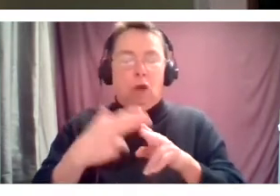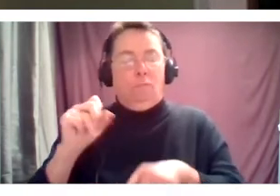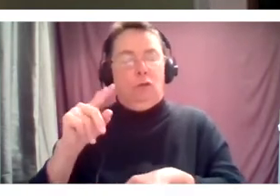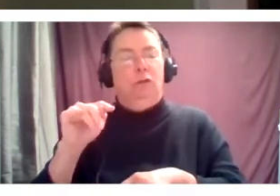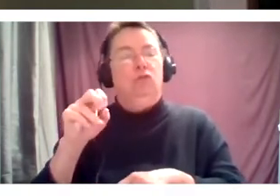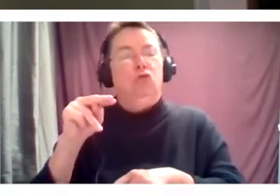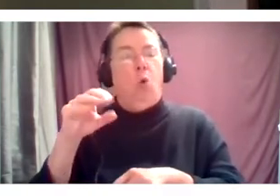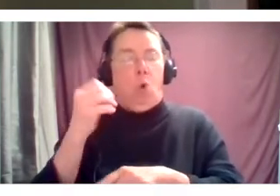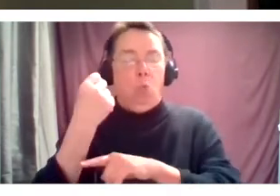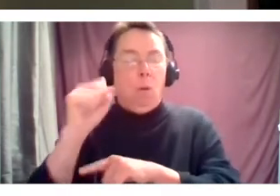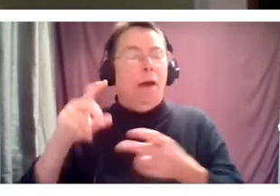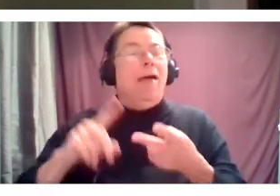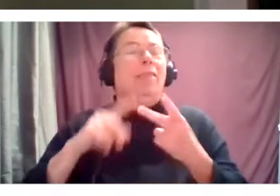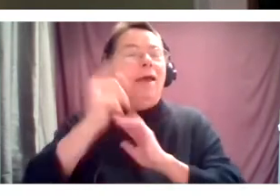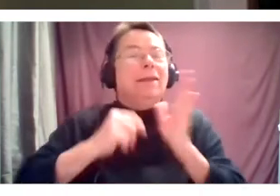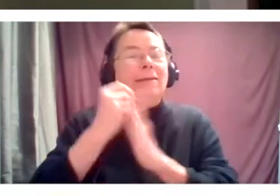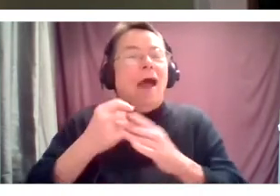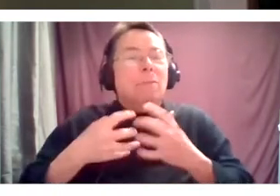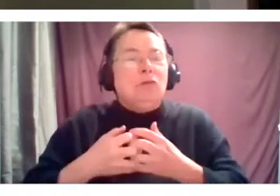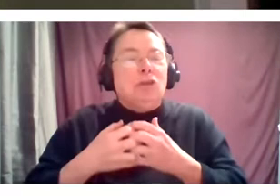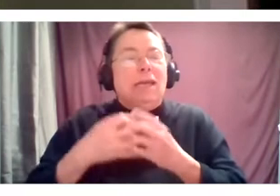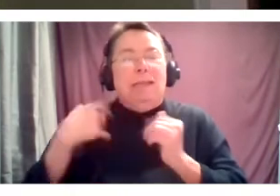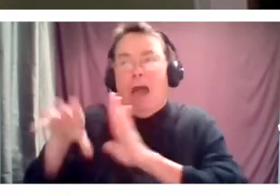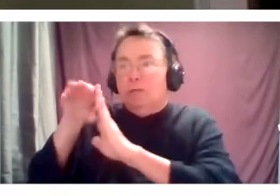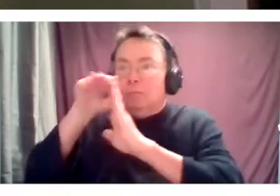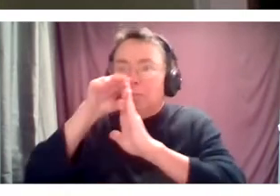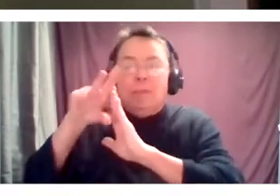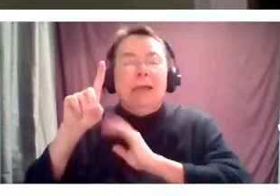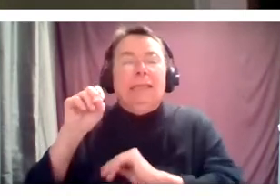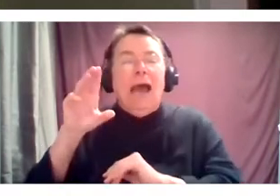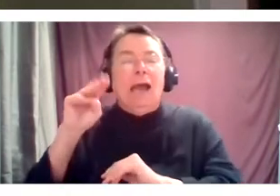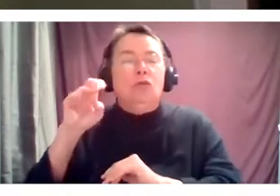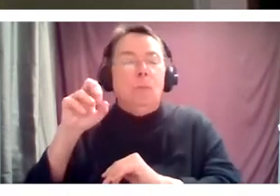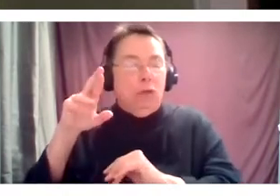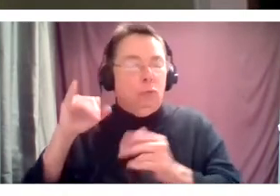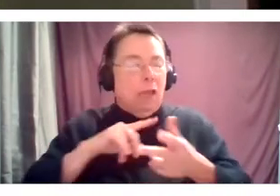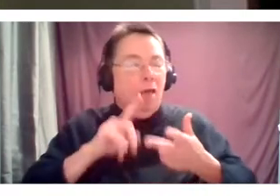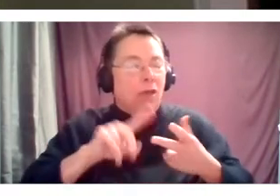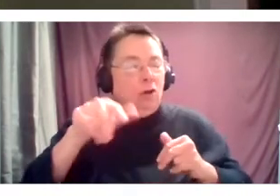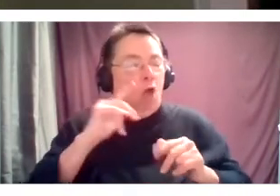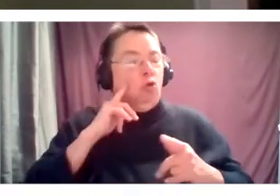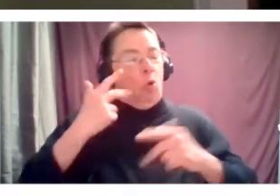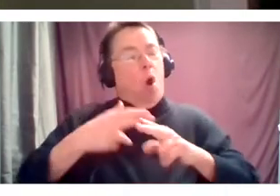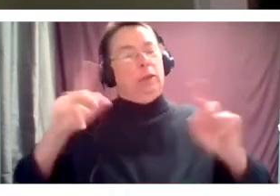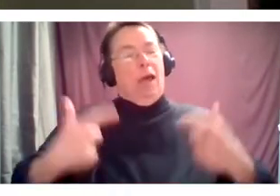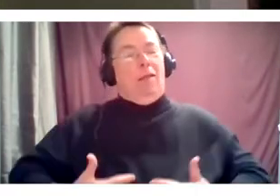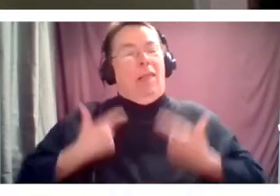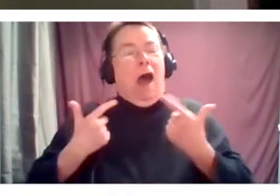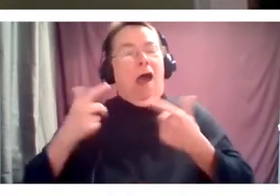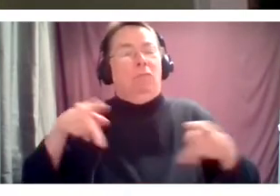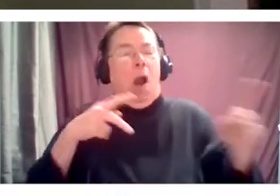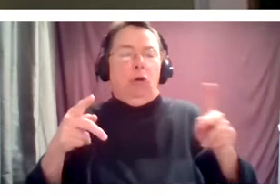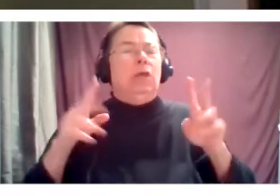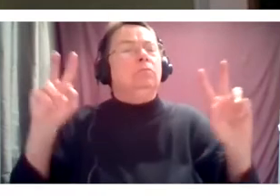a documentary film. We're going next to a live party, the World Alive event comes up in a couple of weeks,